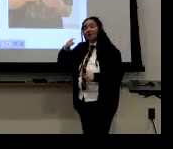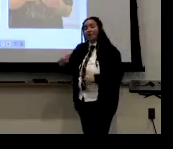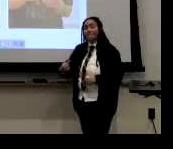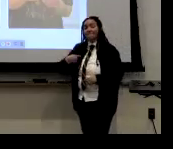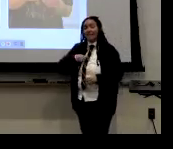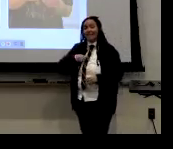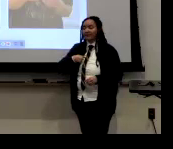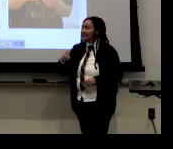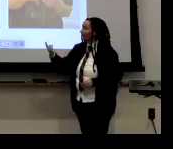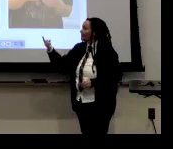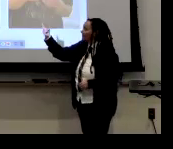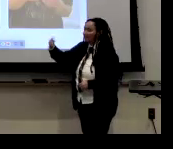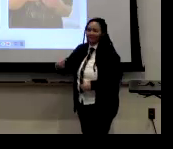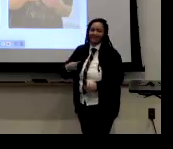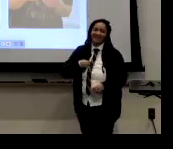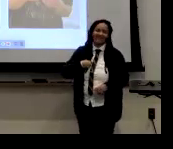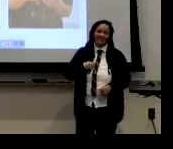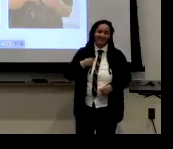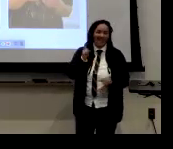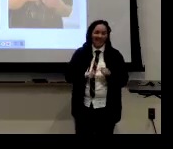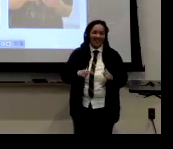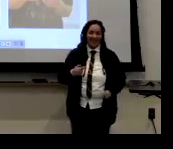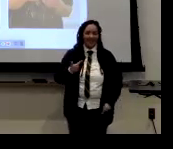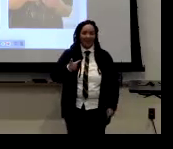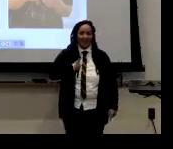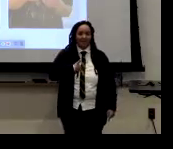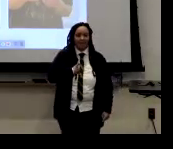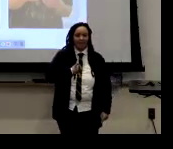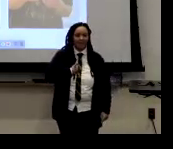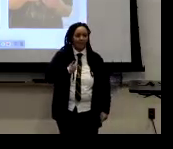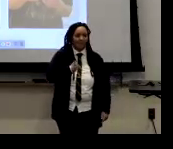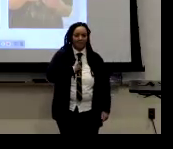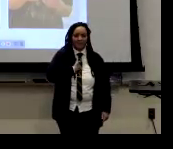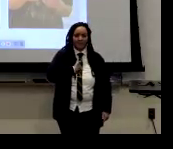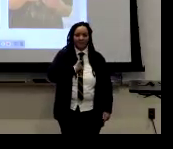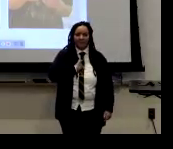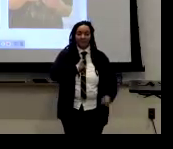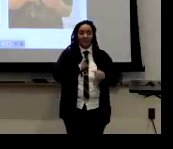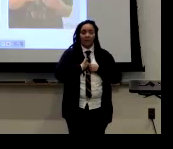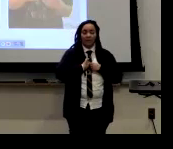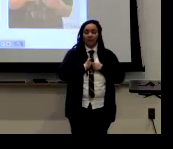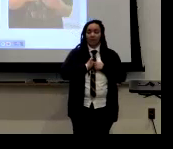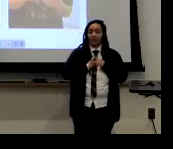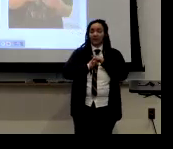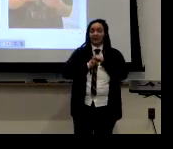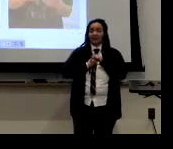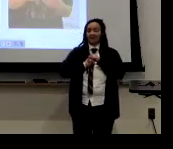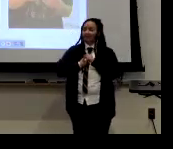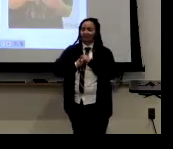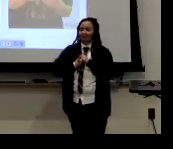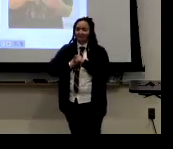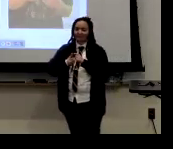someone sign it like that way. So, uh, for me as well, you, you wouldn't sign me with your thumb out.